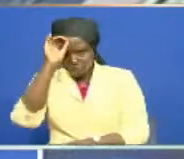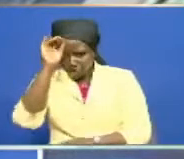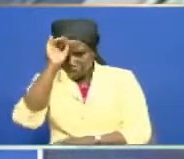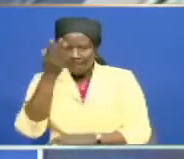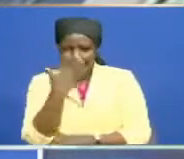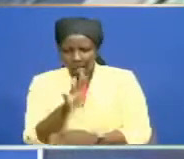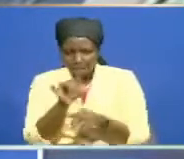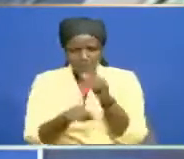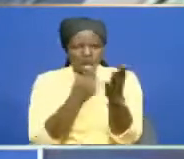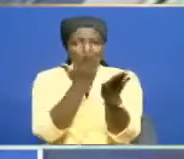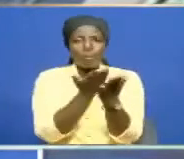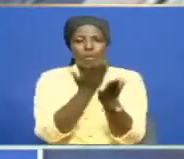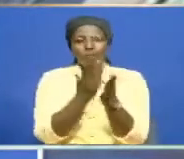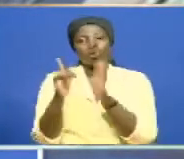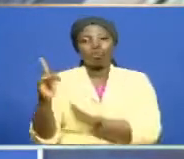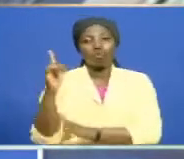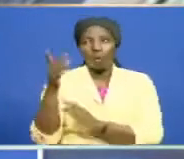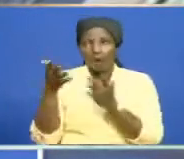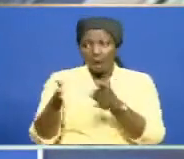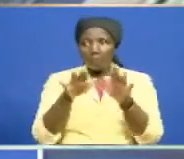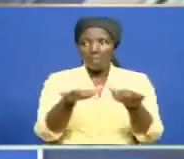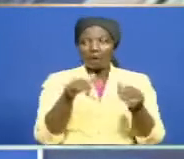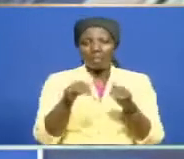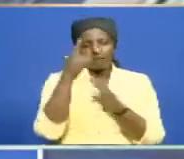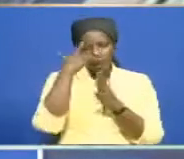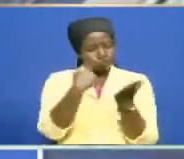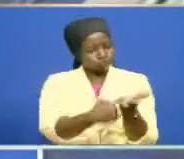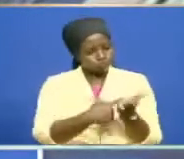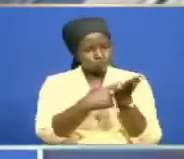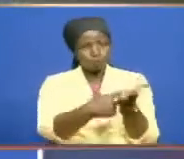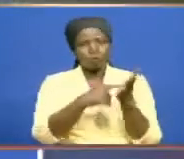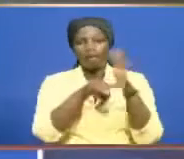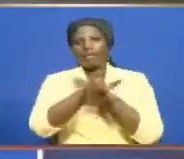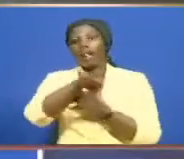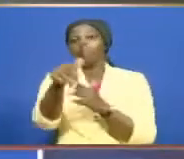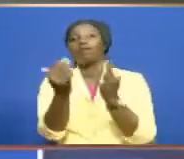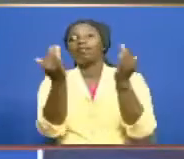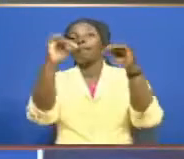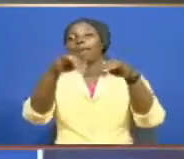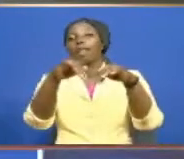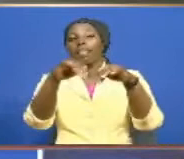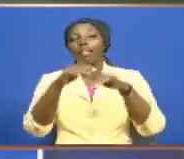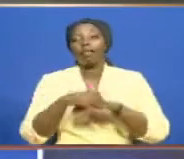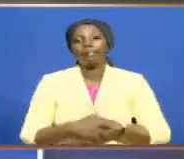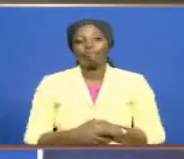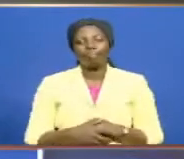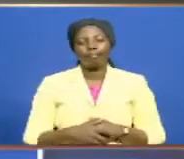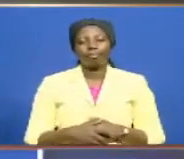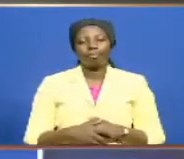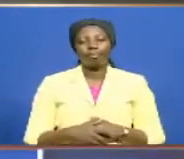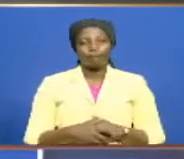proposed law and it now awaits debate in the County Assembly. Thank you.